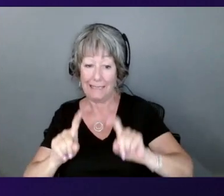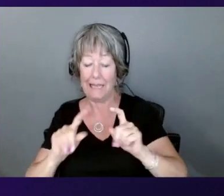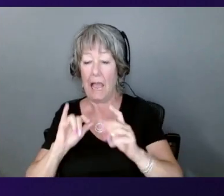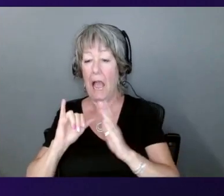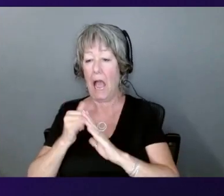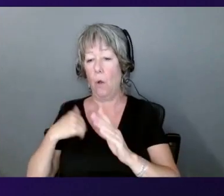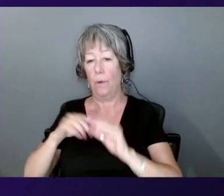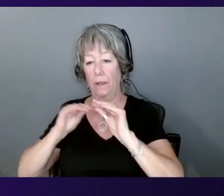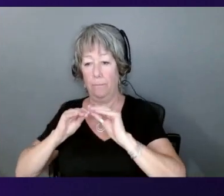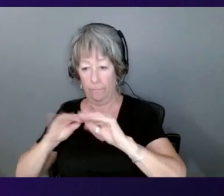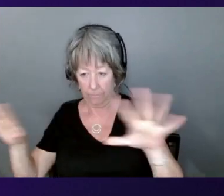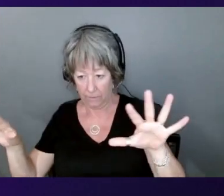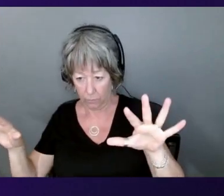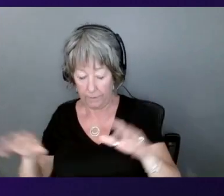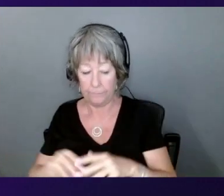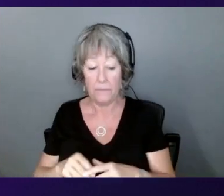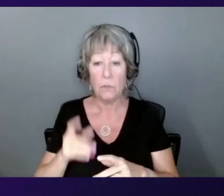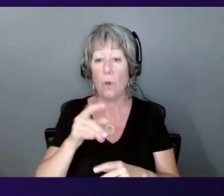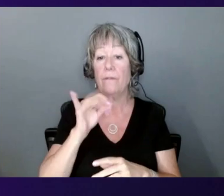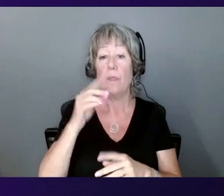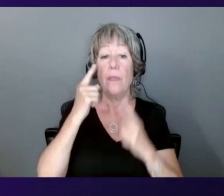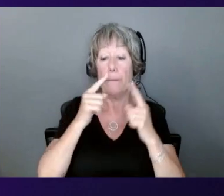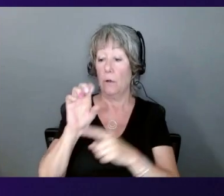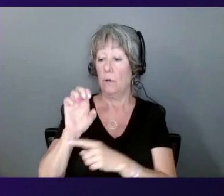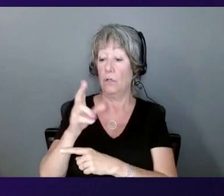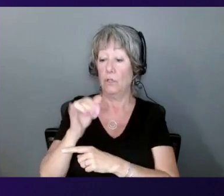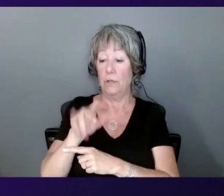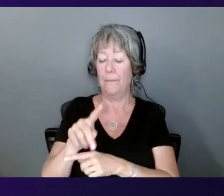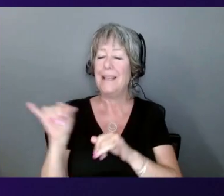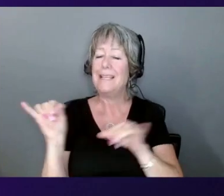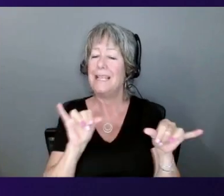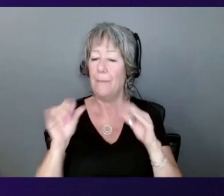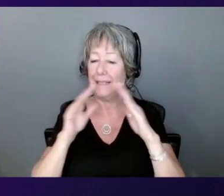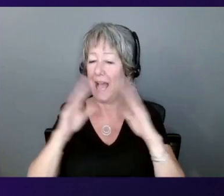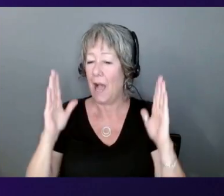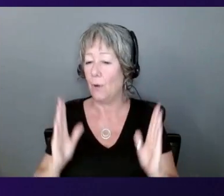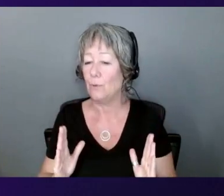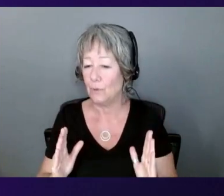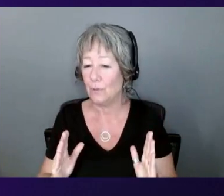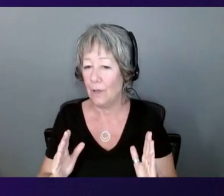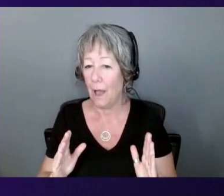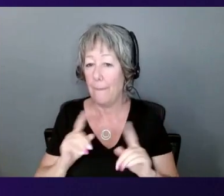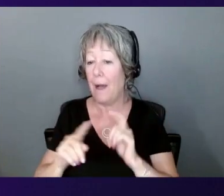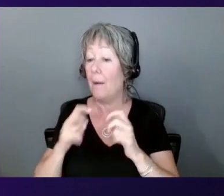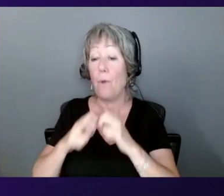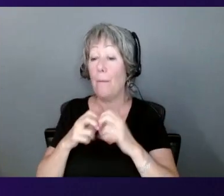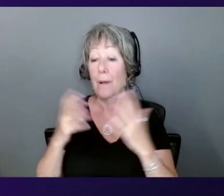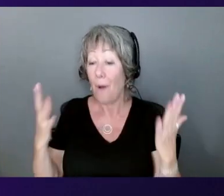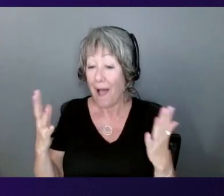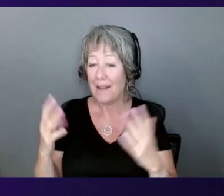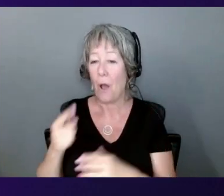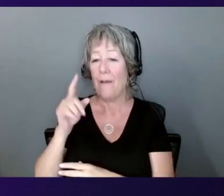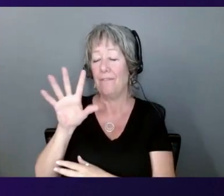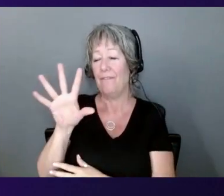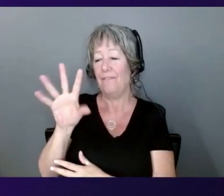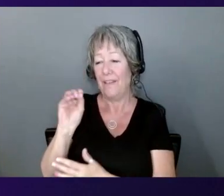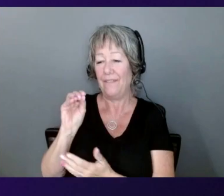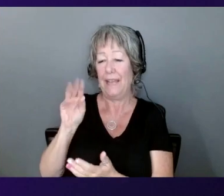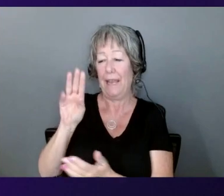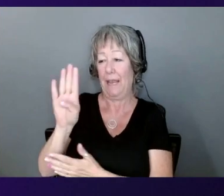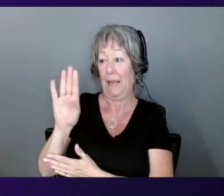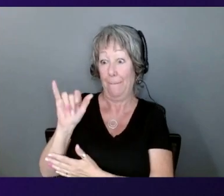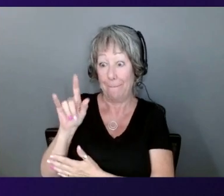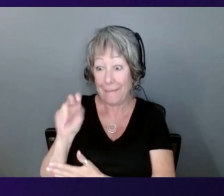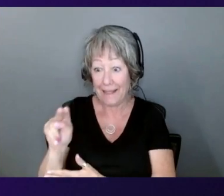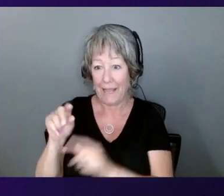you're going to build a chip, it's like building a house, but there are 50 billion bricks to put together, 50 billion bricks.